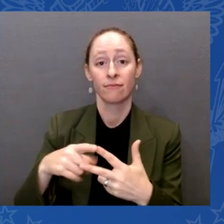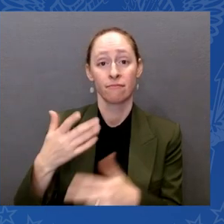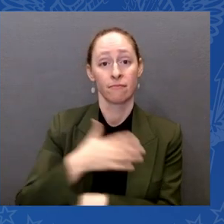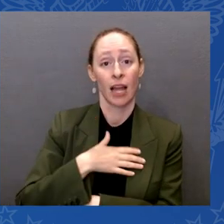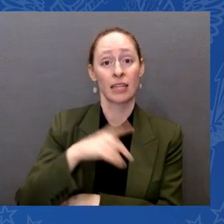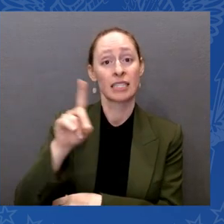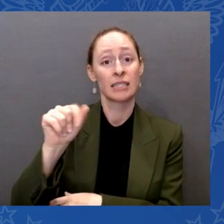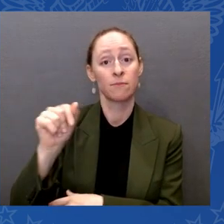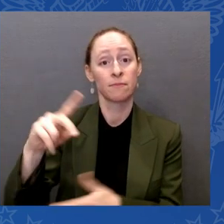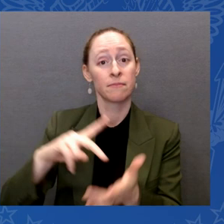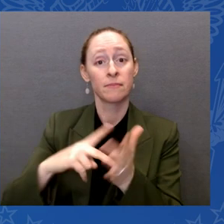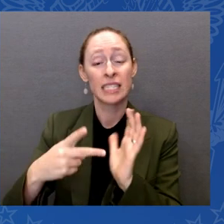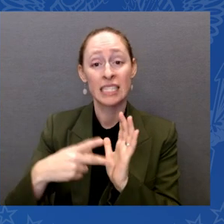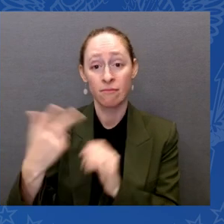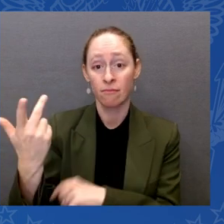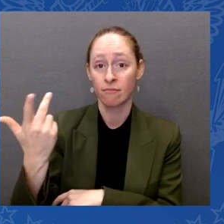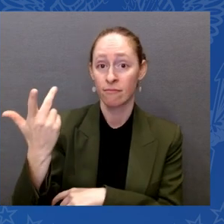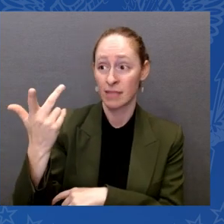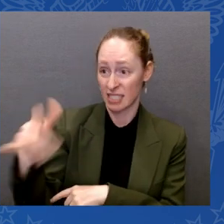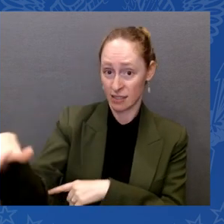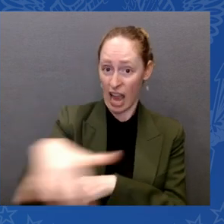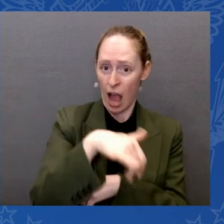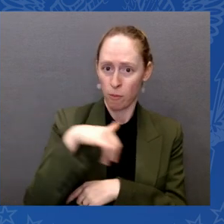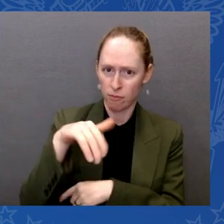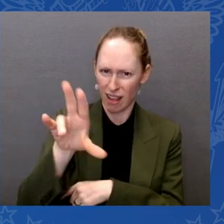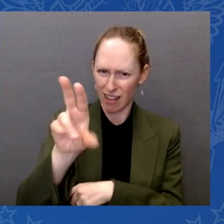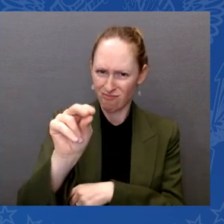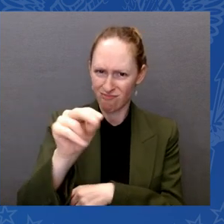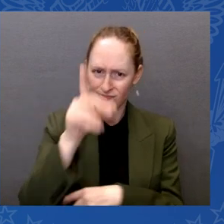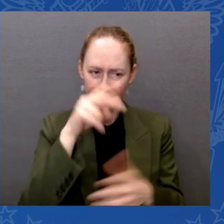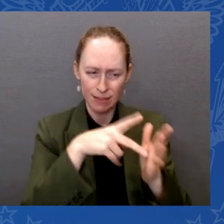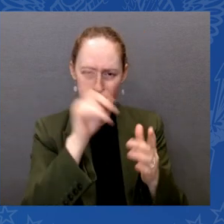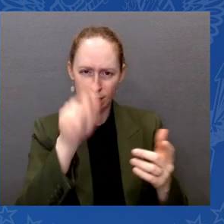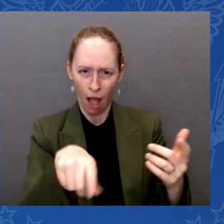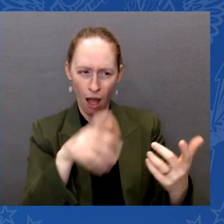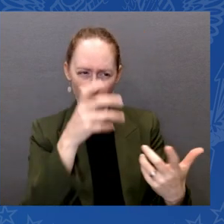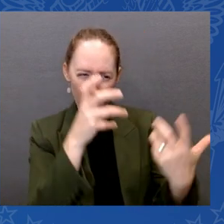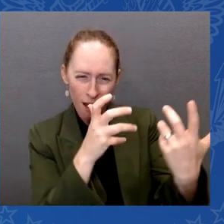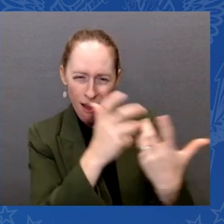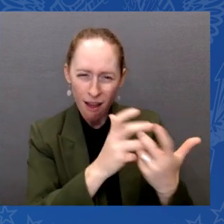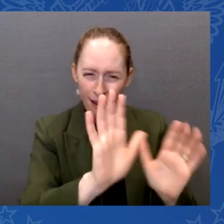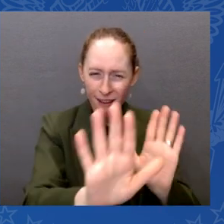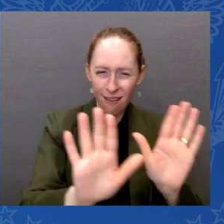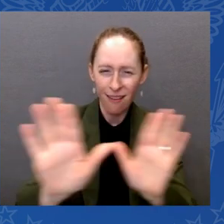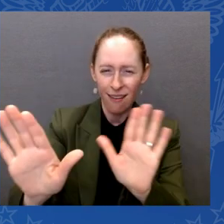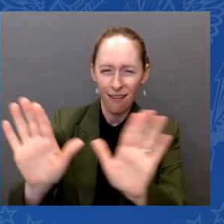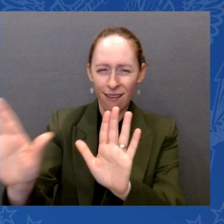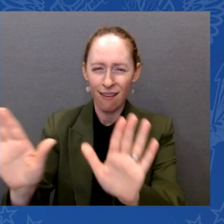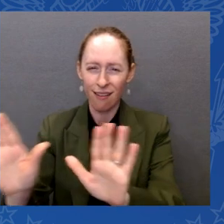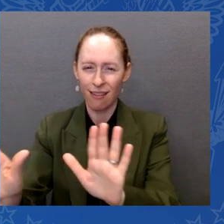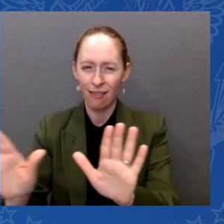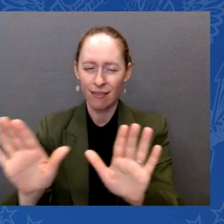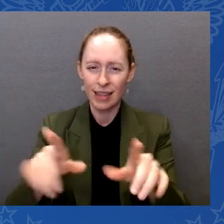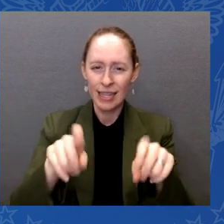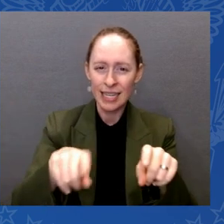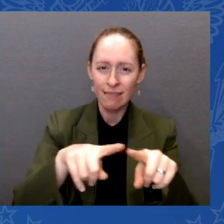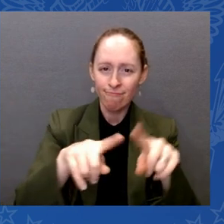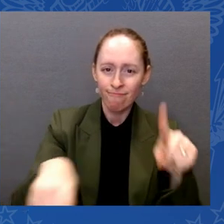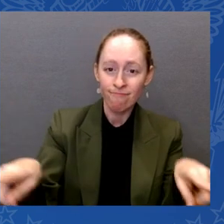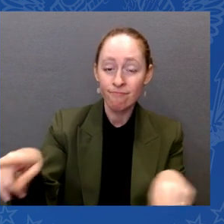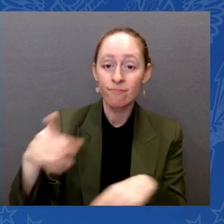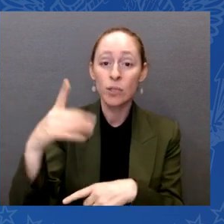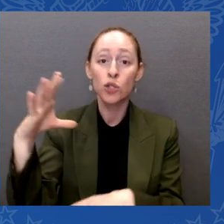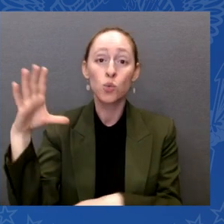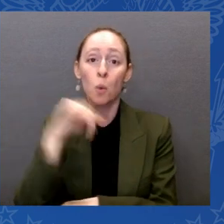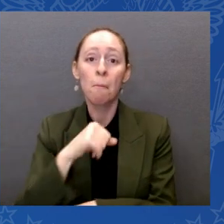I have to adapt and to be creative in accomplishing tasks that others take for granted. The ADA has